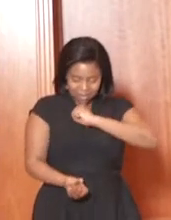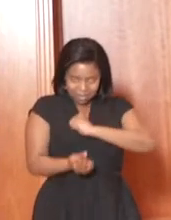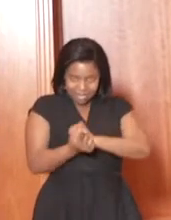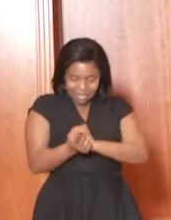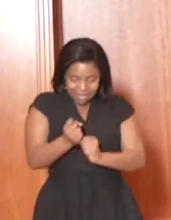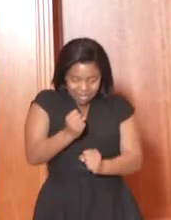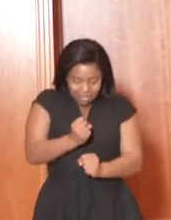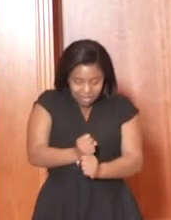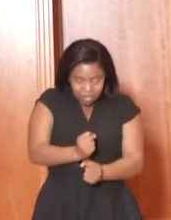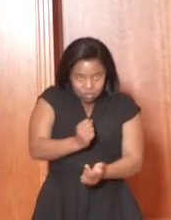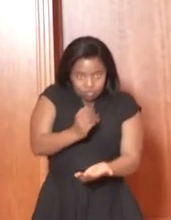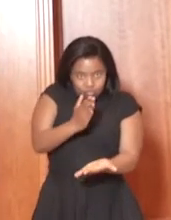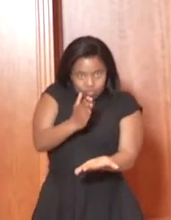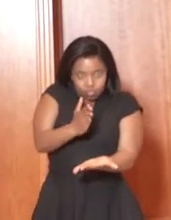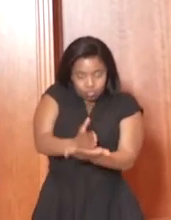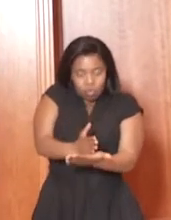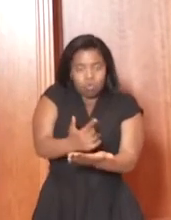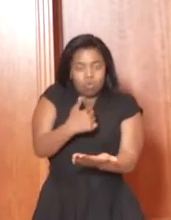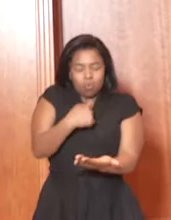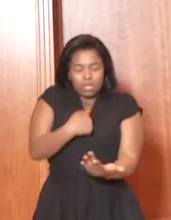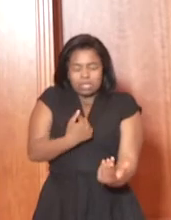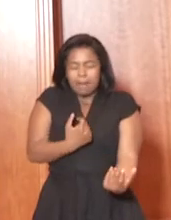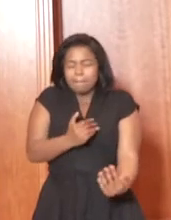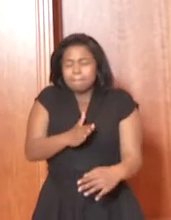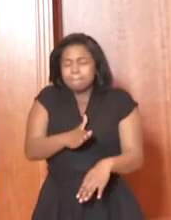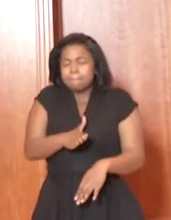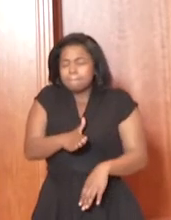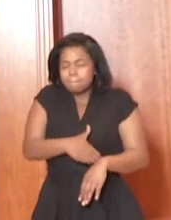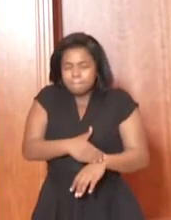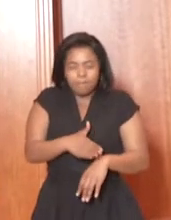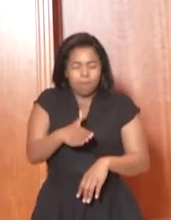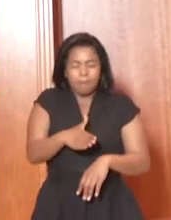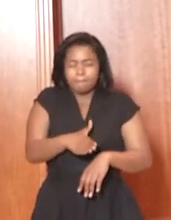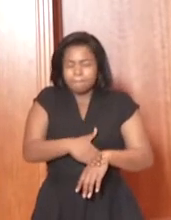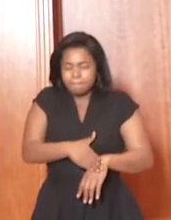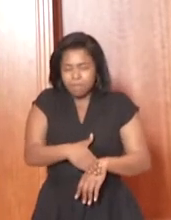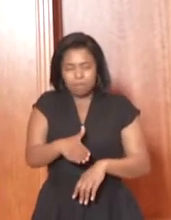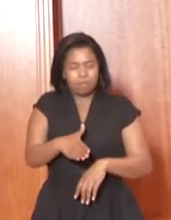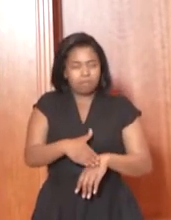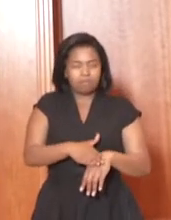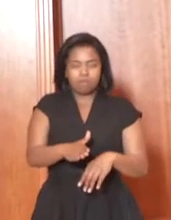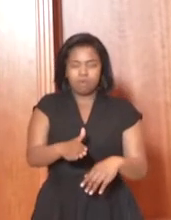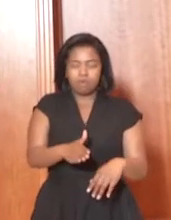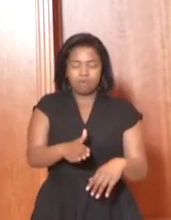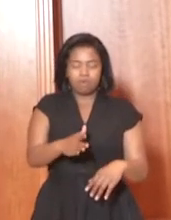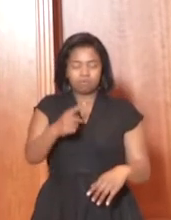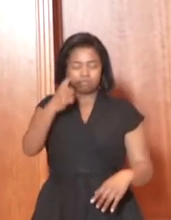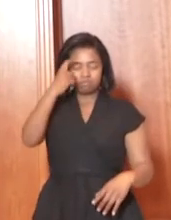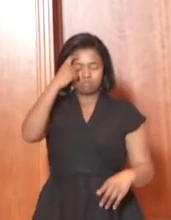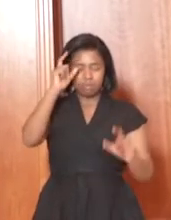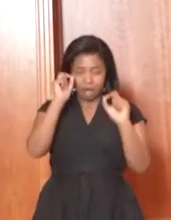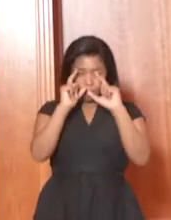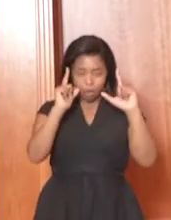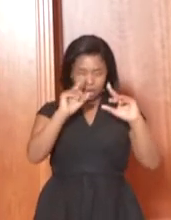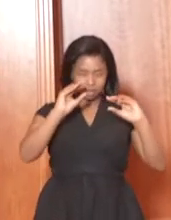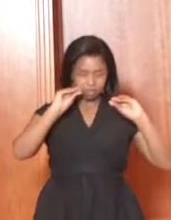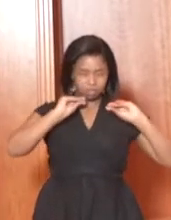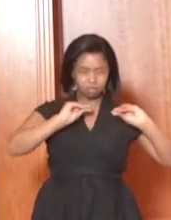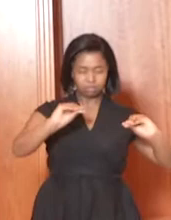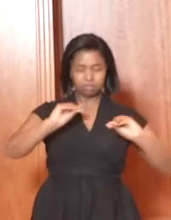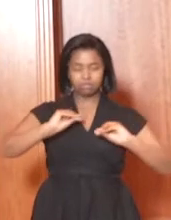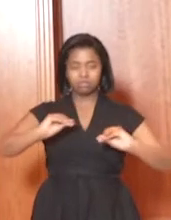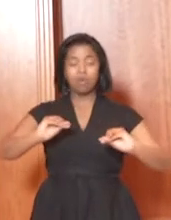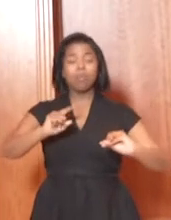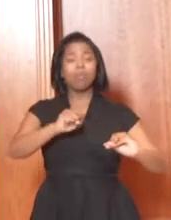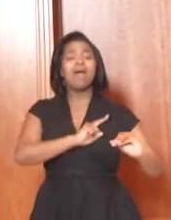that we also embark on a massive, massive conscientization drive so